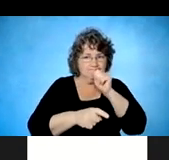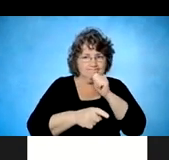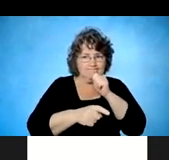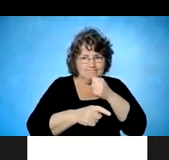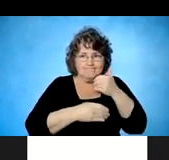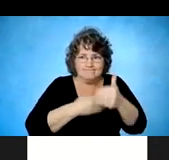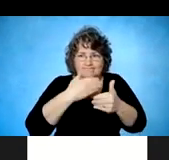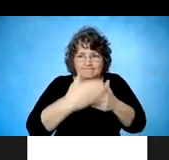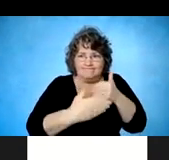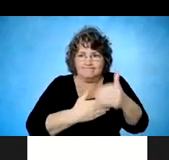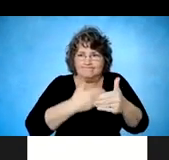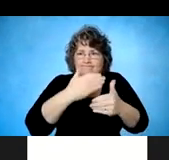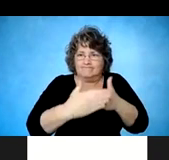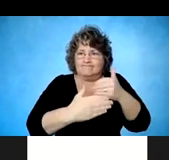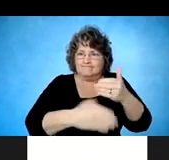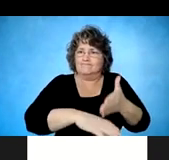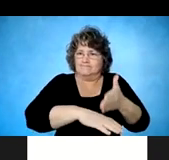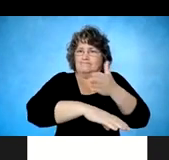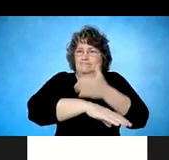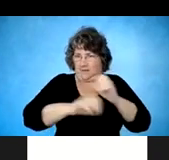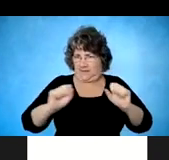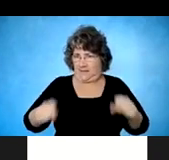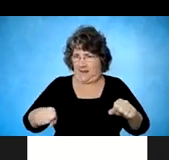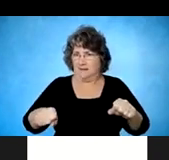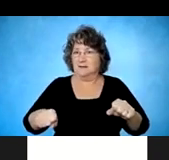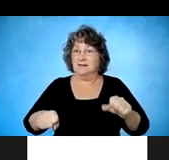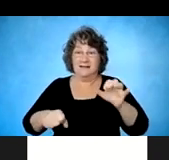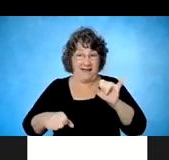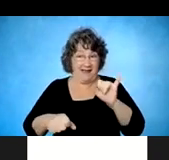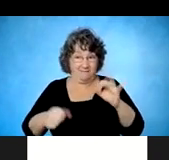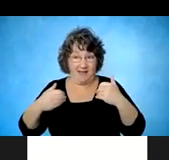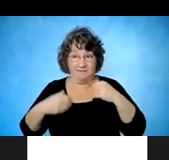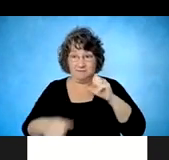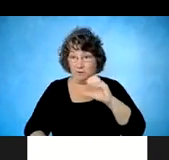with spinal cord injury, that that could be helped as well. Next slide.